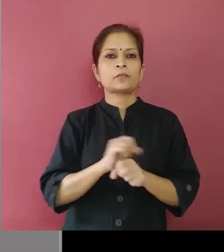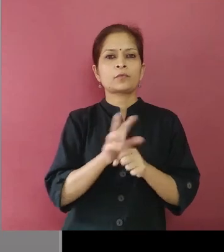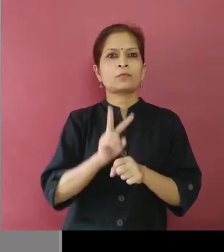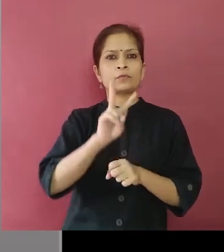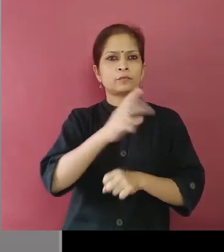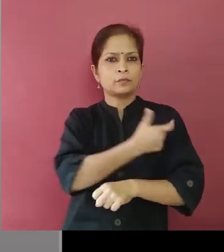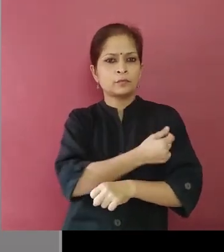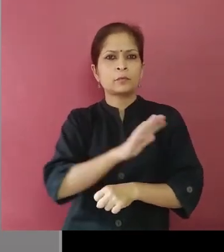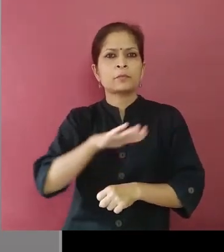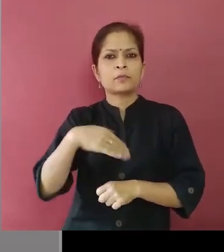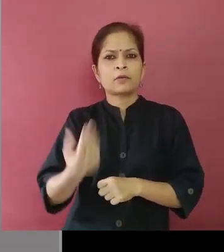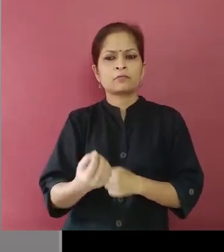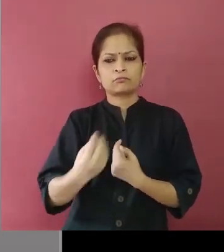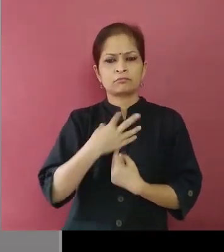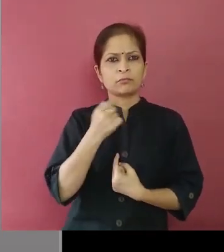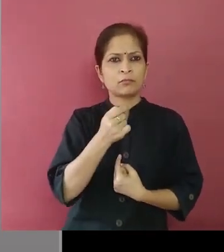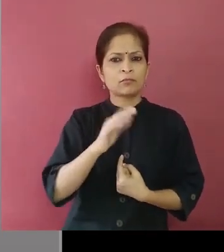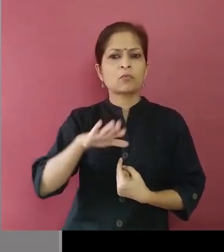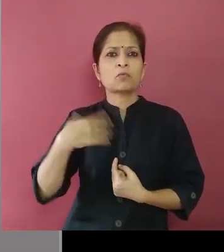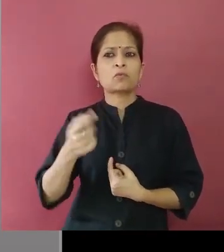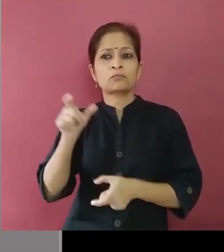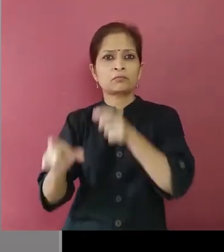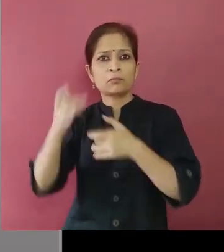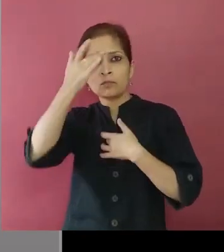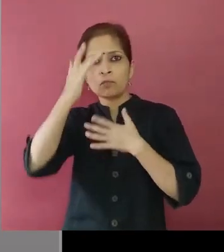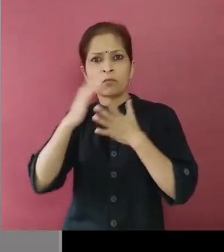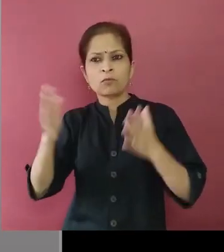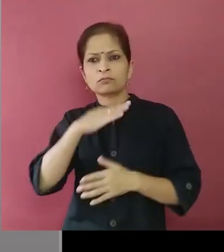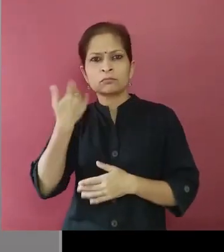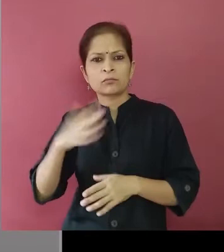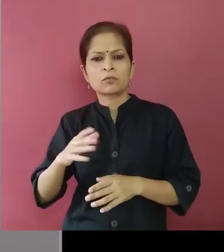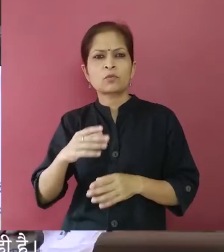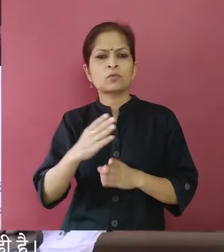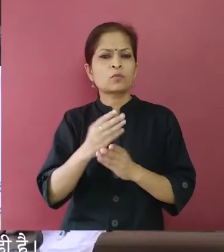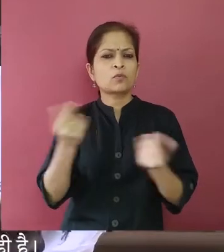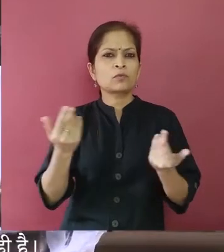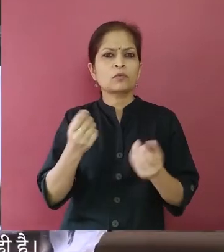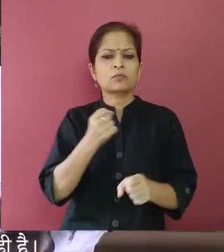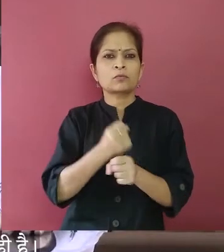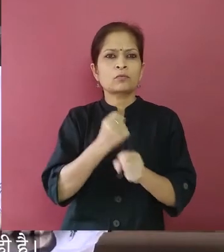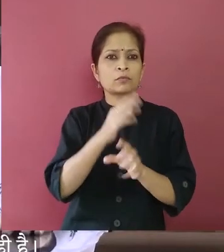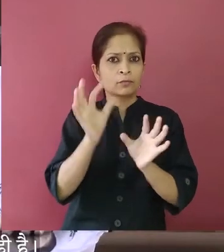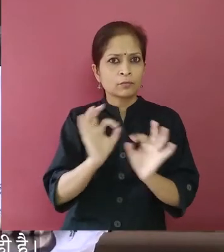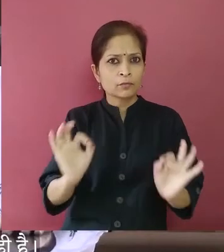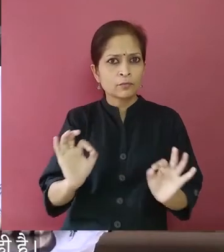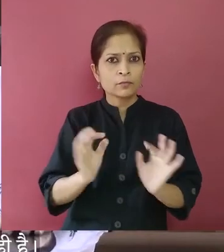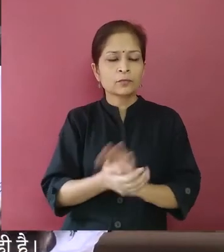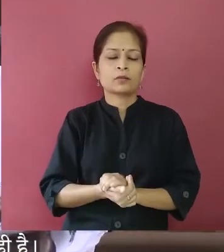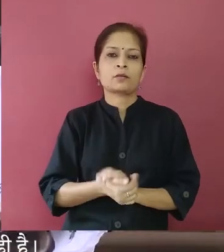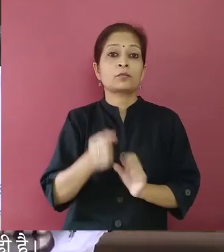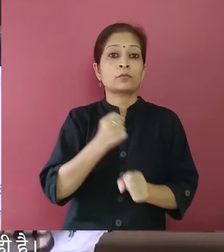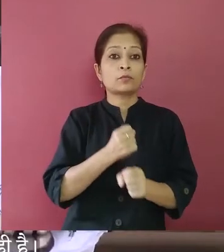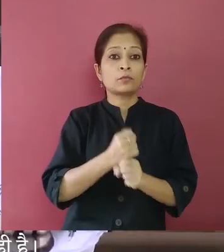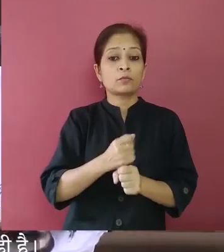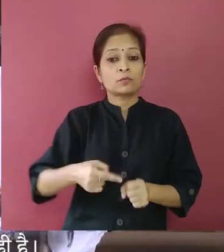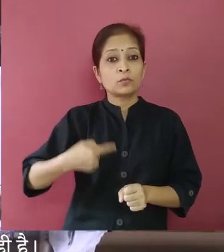Has the government taken any steps to address AEFI or AEFI-related deaths? The government is constantly working to